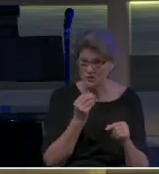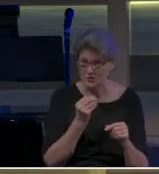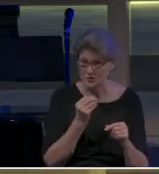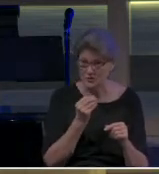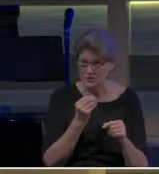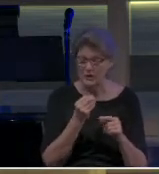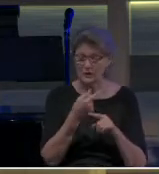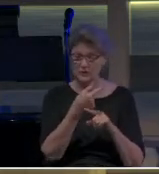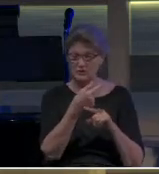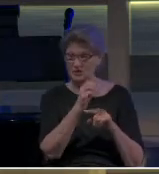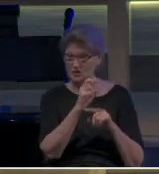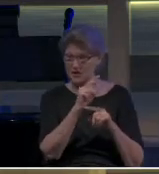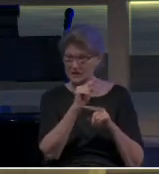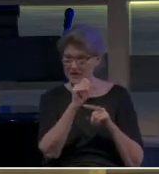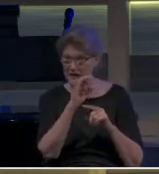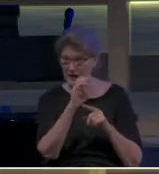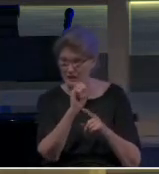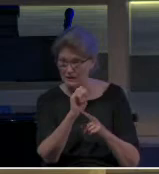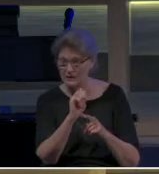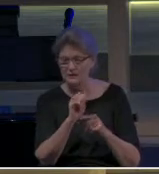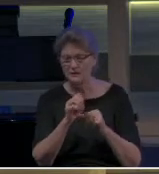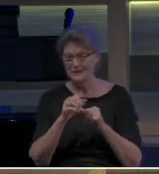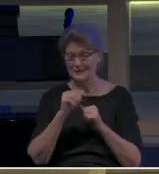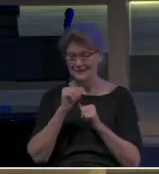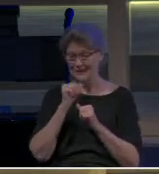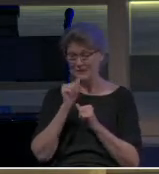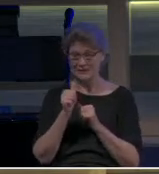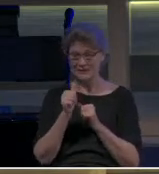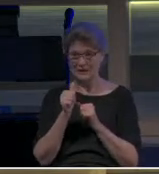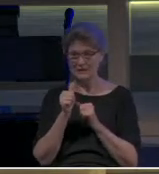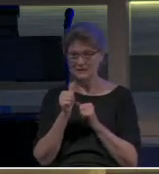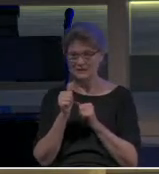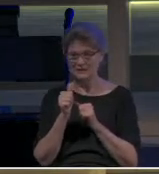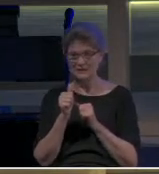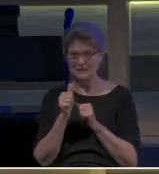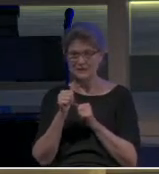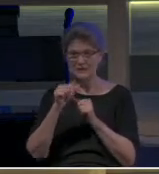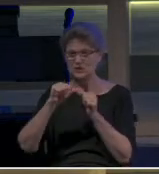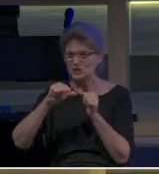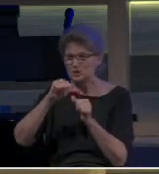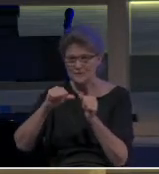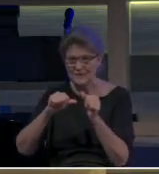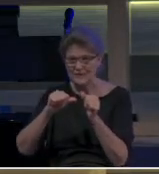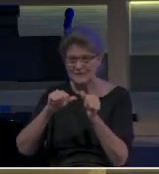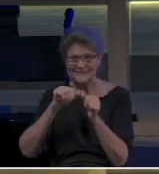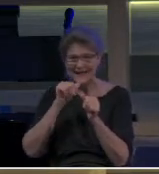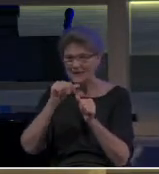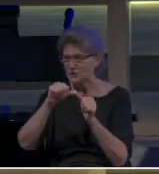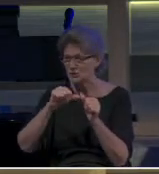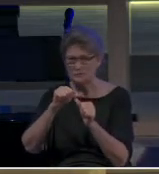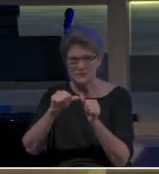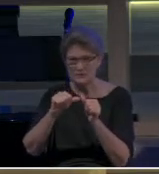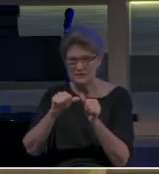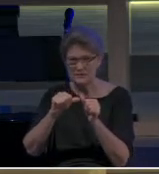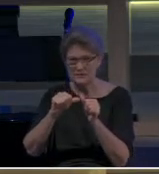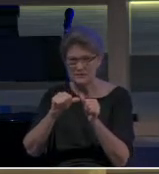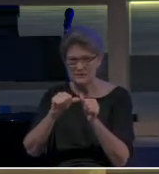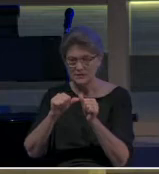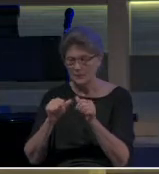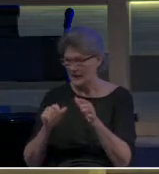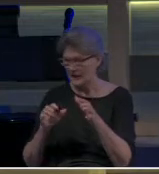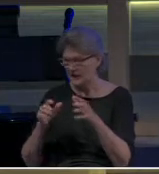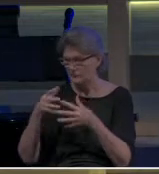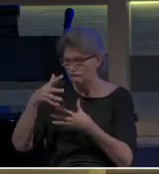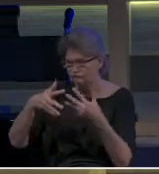where it says not even Titus was compelled to be circumcised. Meaning that in his participation with